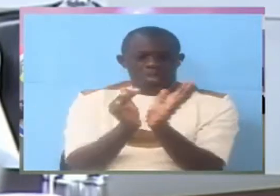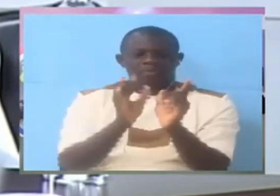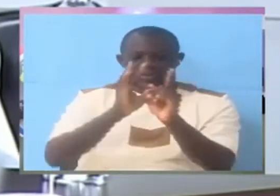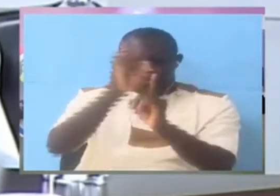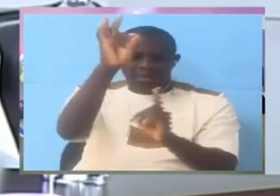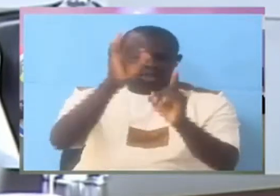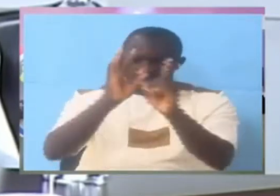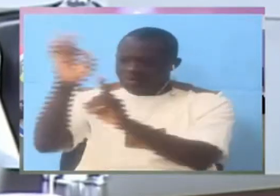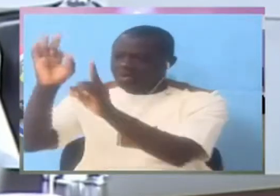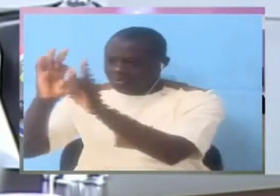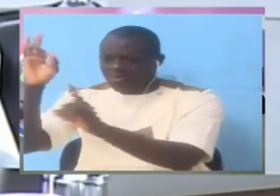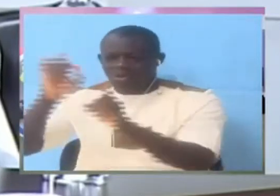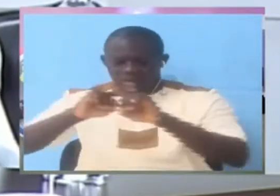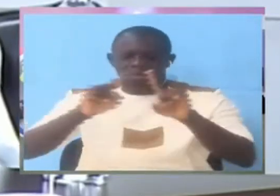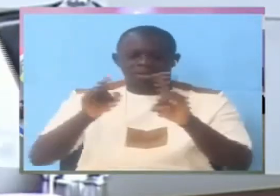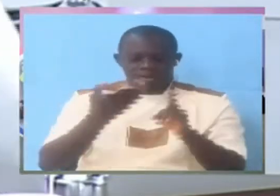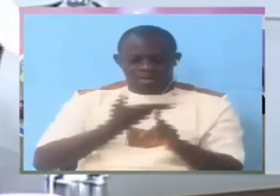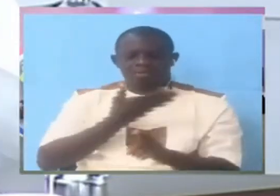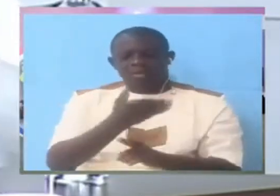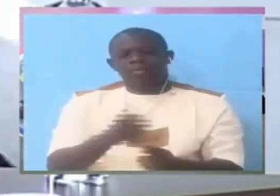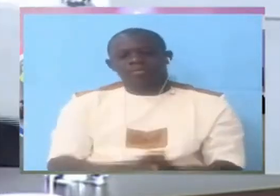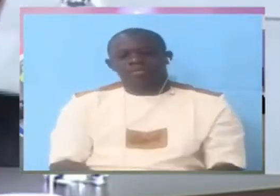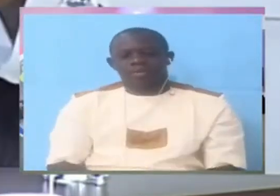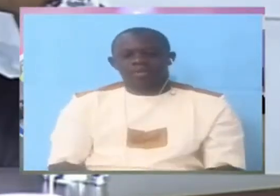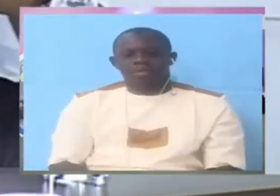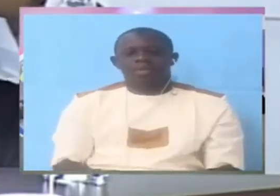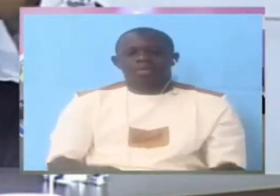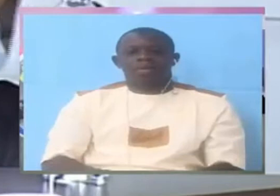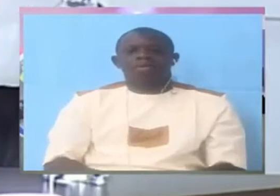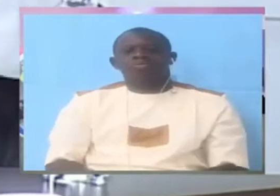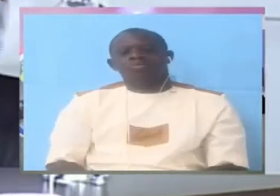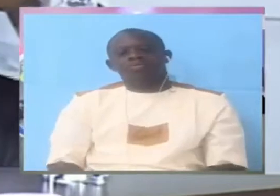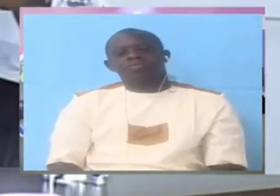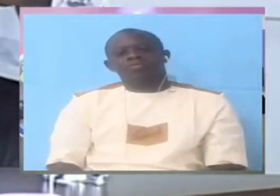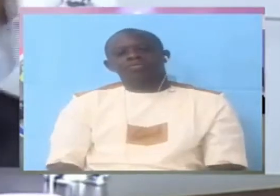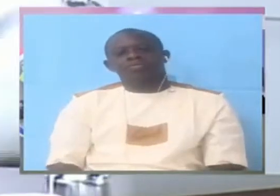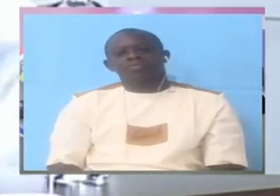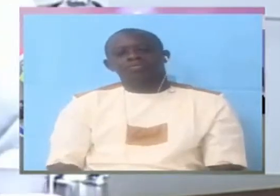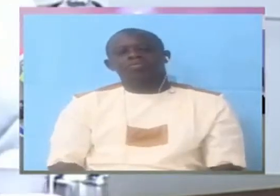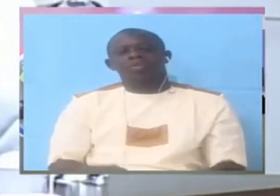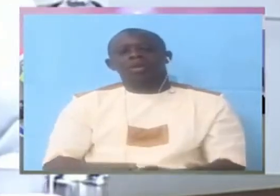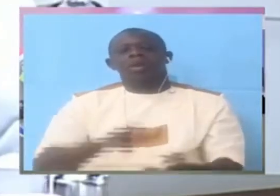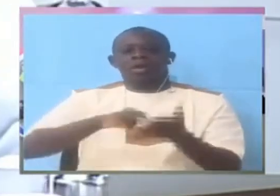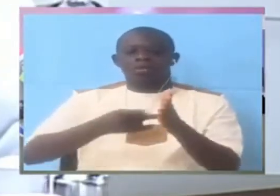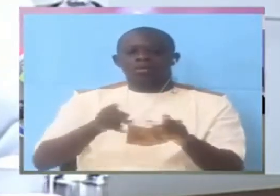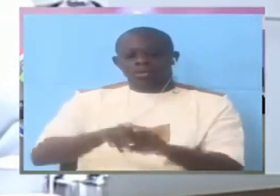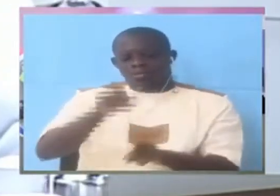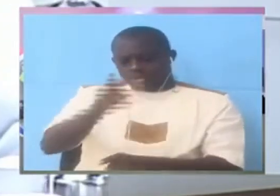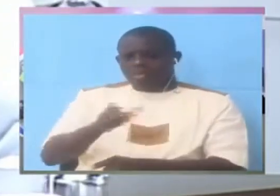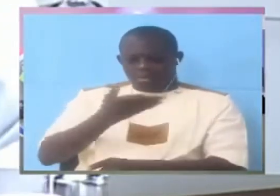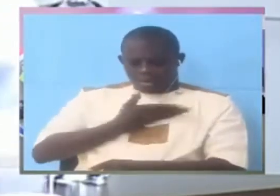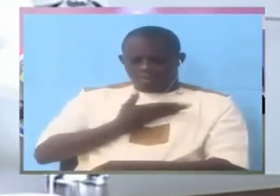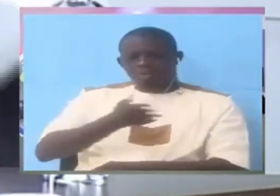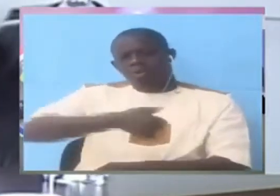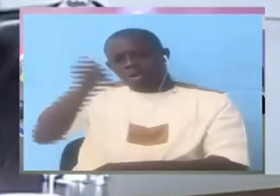coppler is for the people who do the coppler. Investigators. investigators.